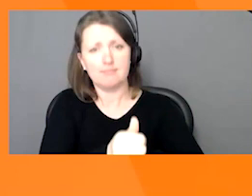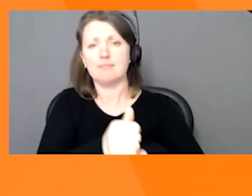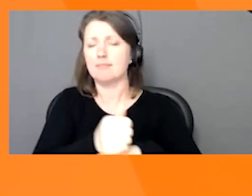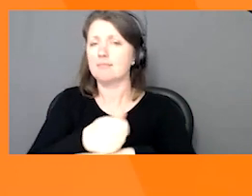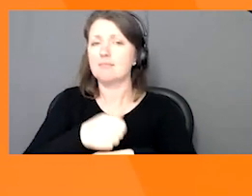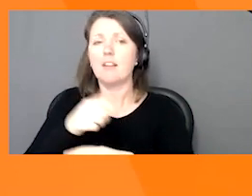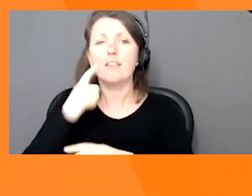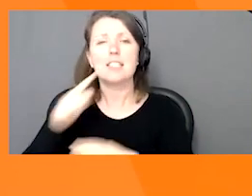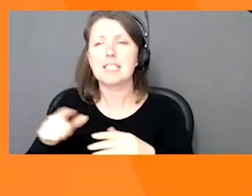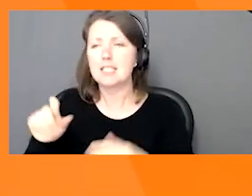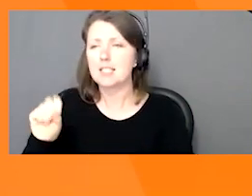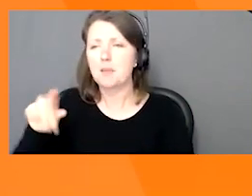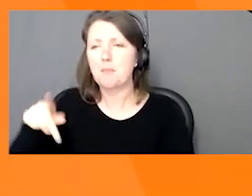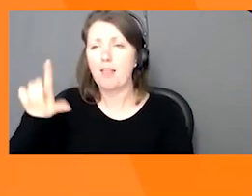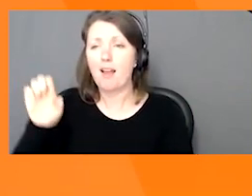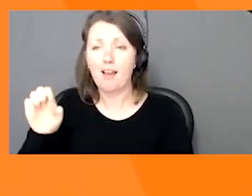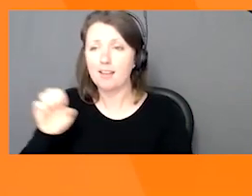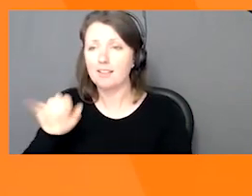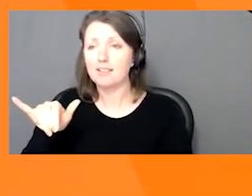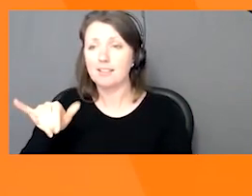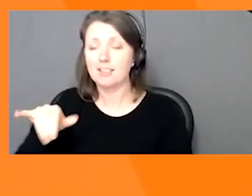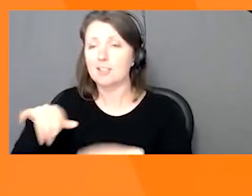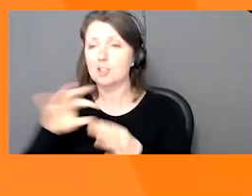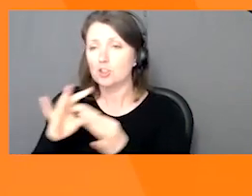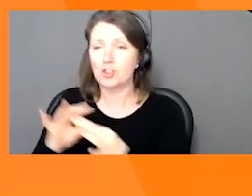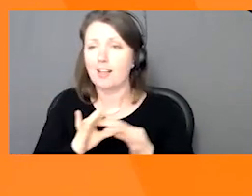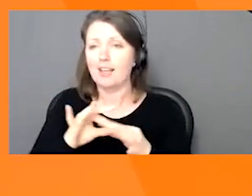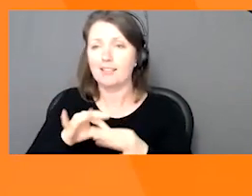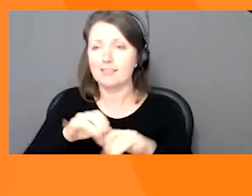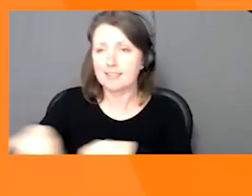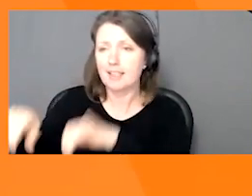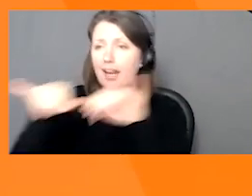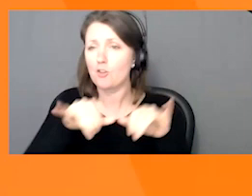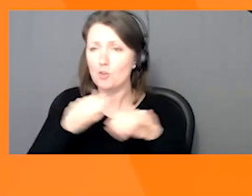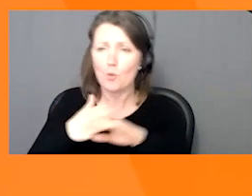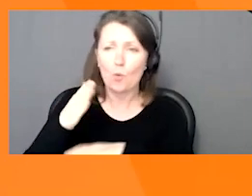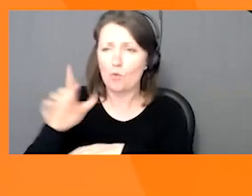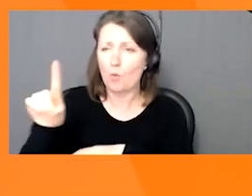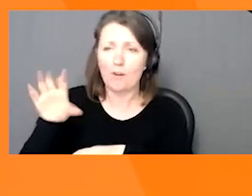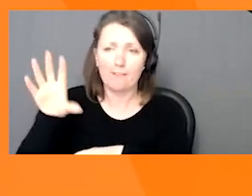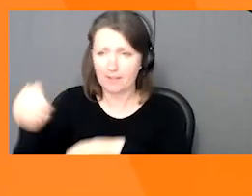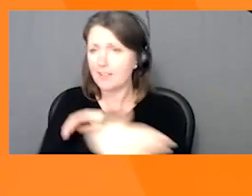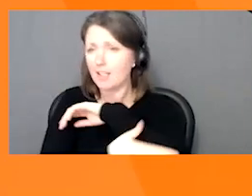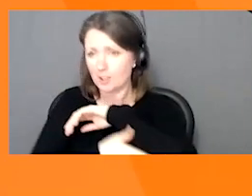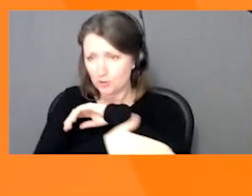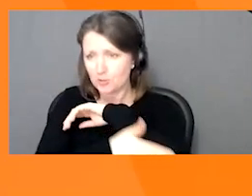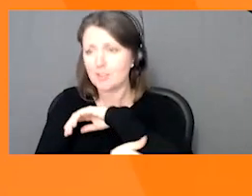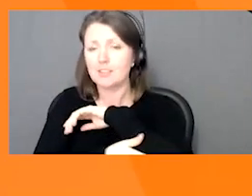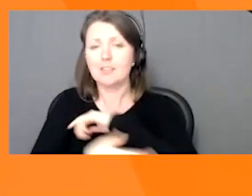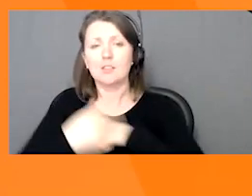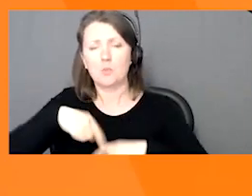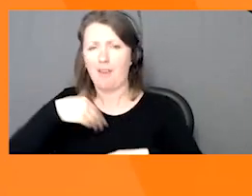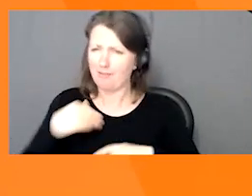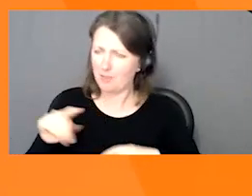chain standards in multiple industries and in more than 150 countries. We provide industry with the tools,